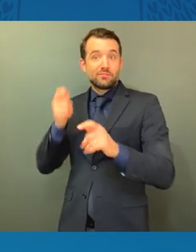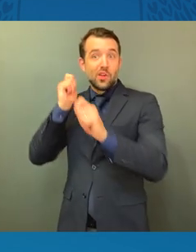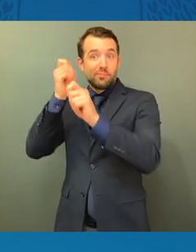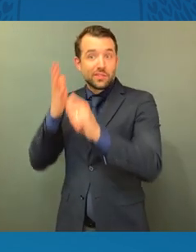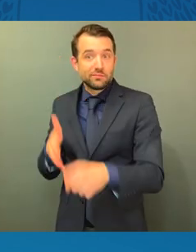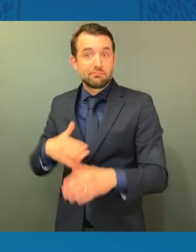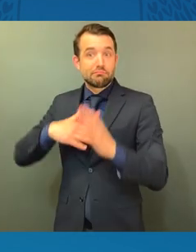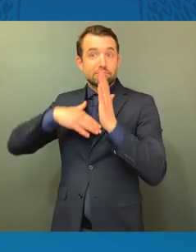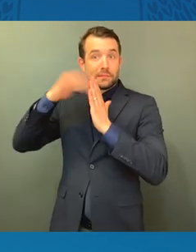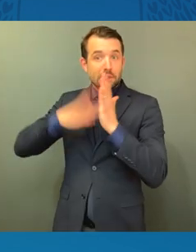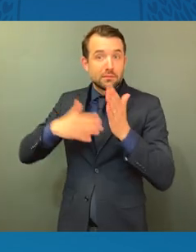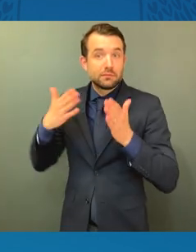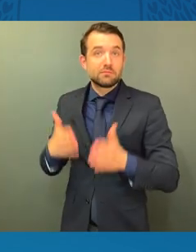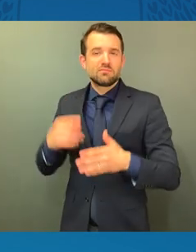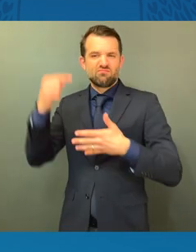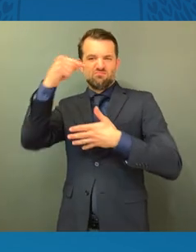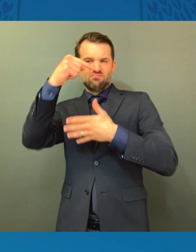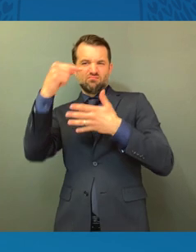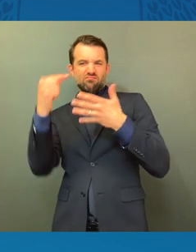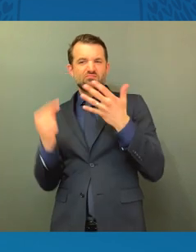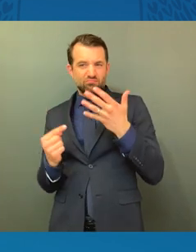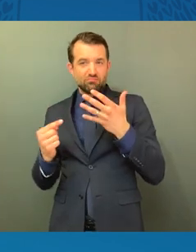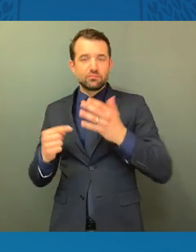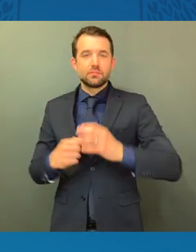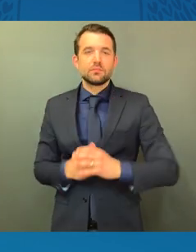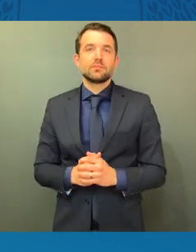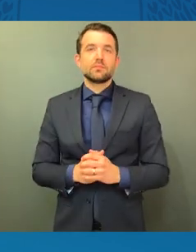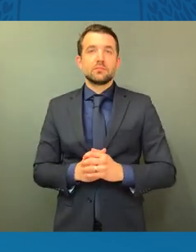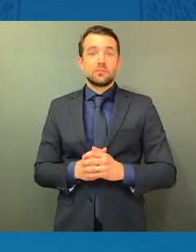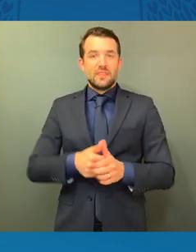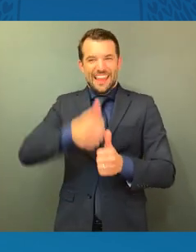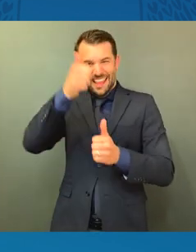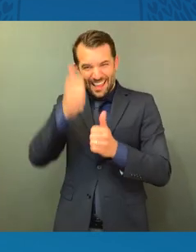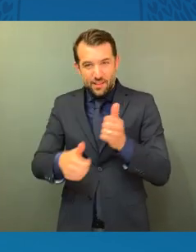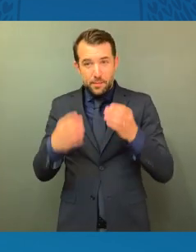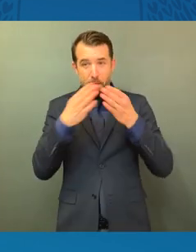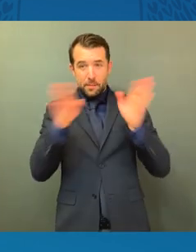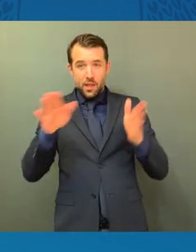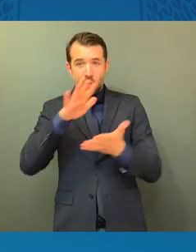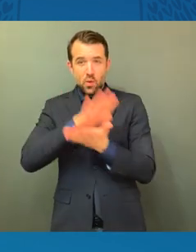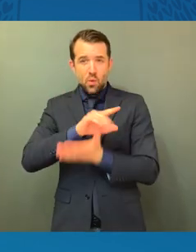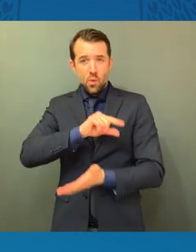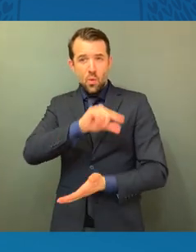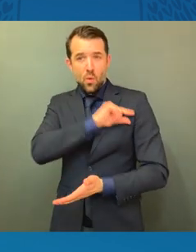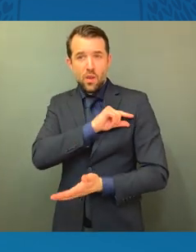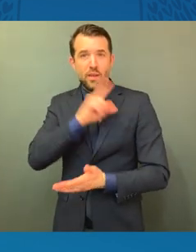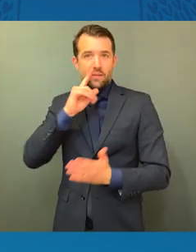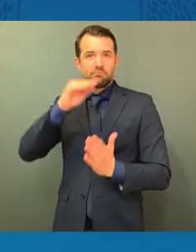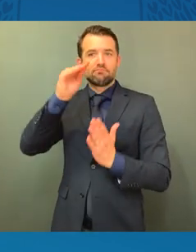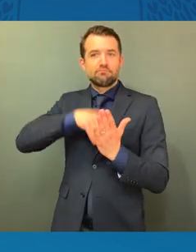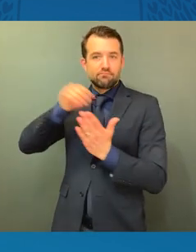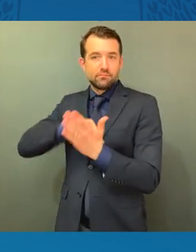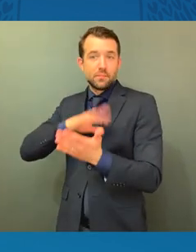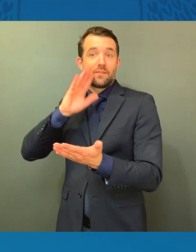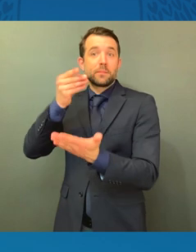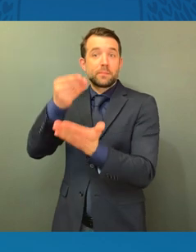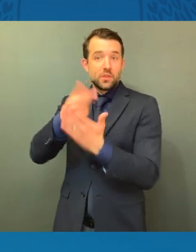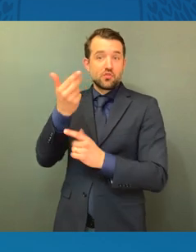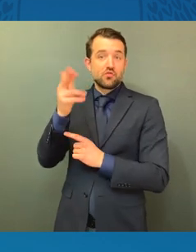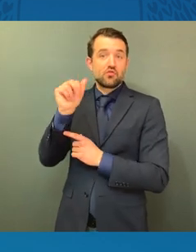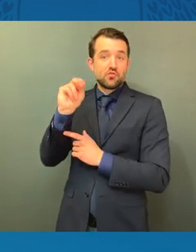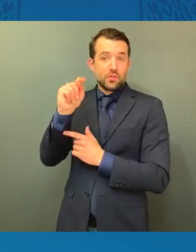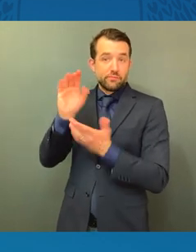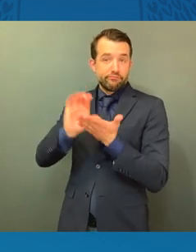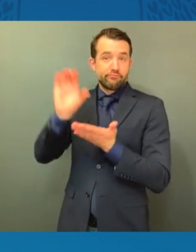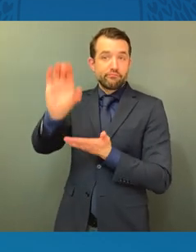and more. Every public school in the country is eligible to apply for these grants, and I encourage them to do so.